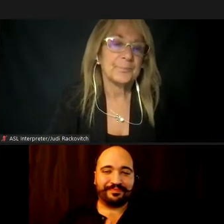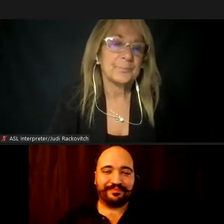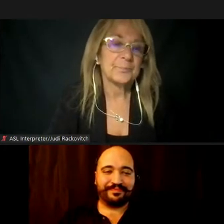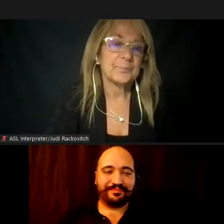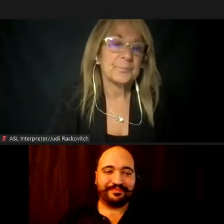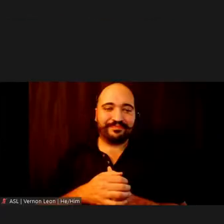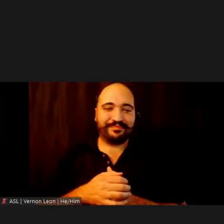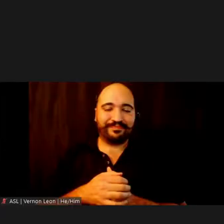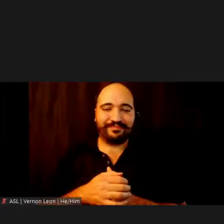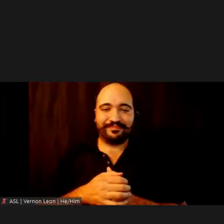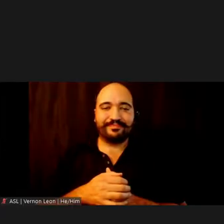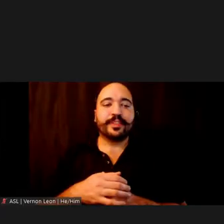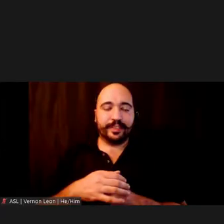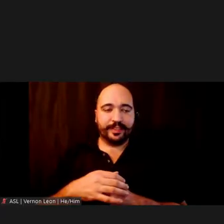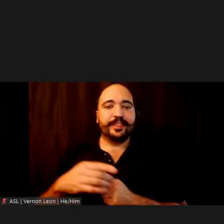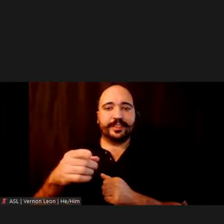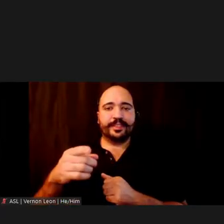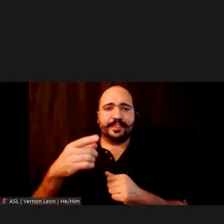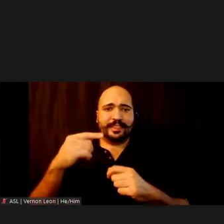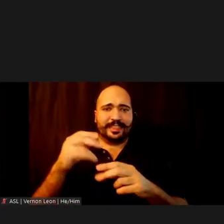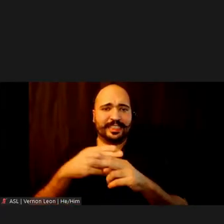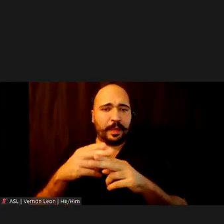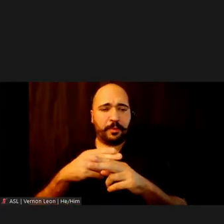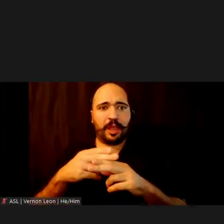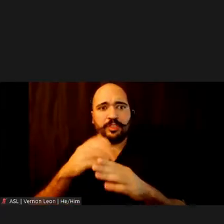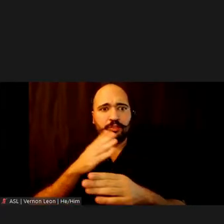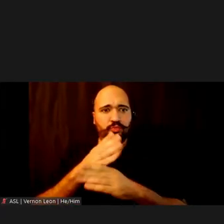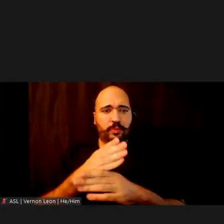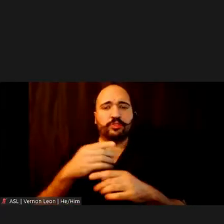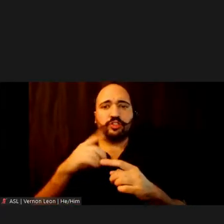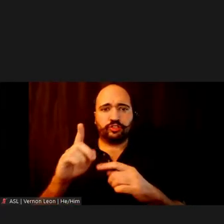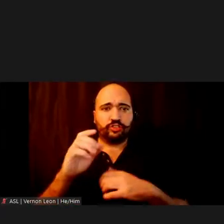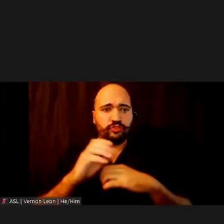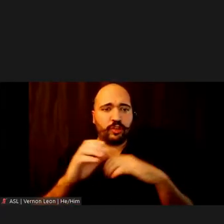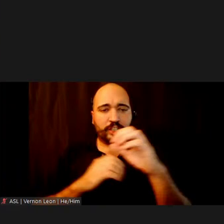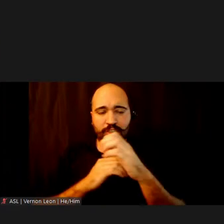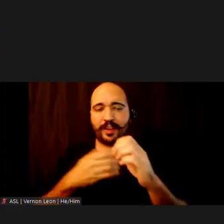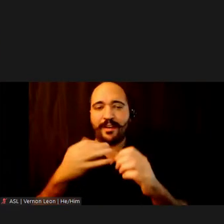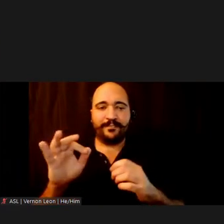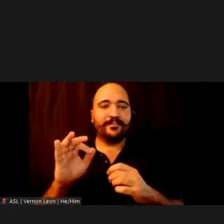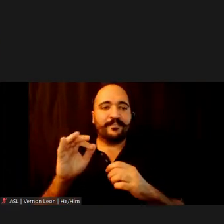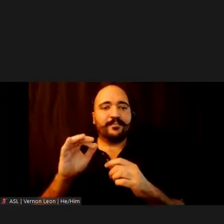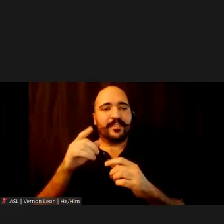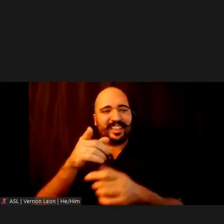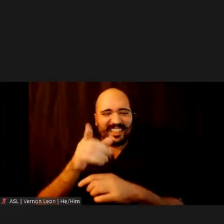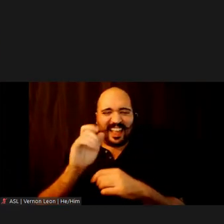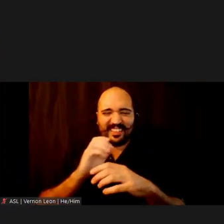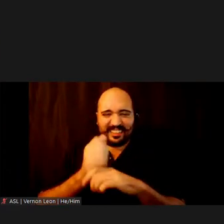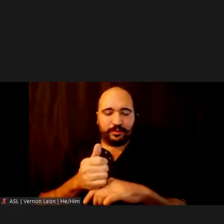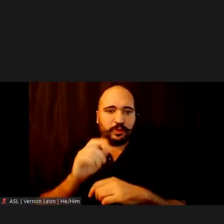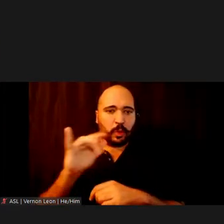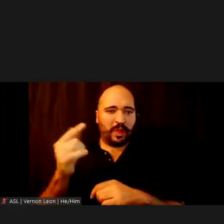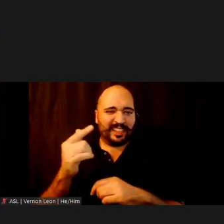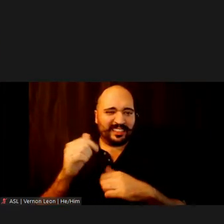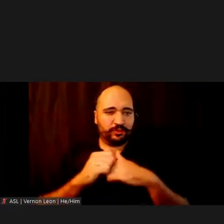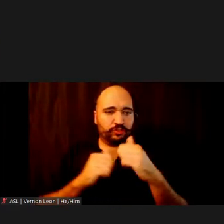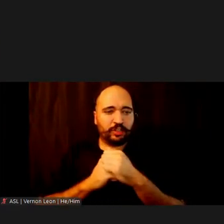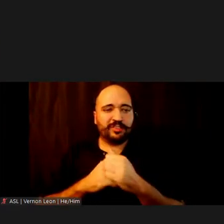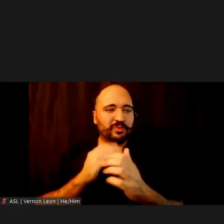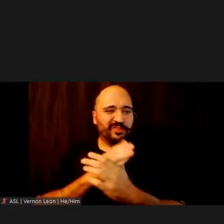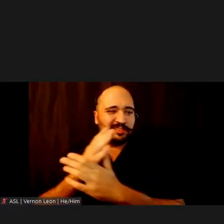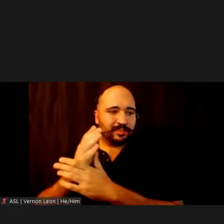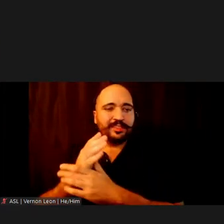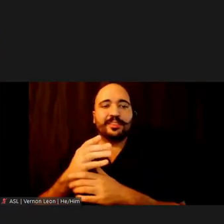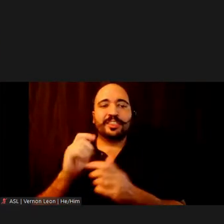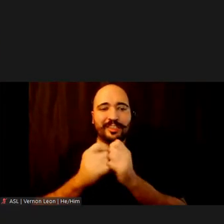includes temporary disruptions from construction during installation of infrastructure and equipment. Construction will have a limited duration, but it will generate some temporary